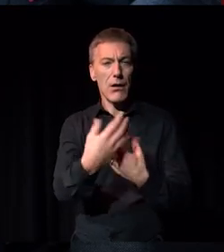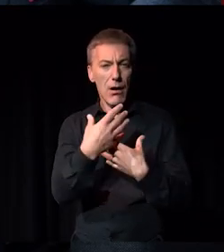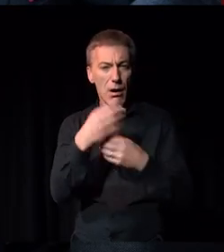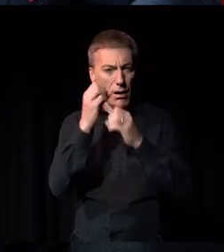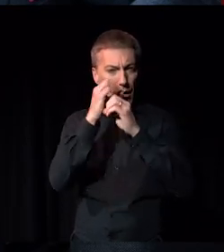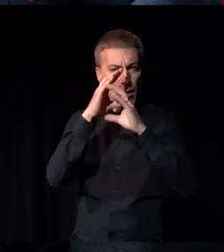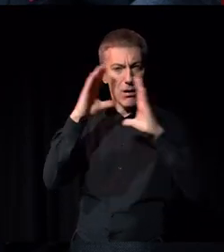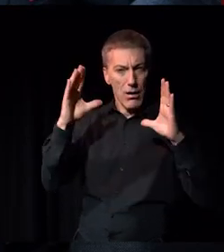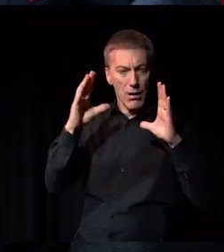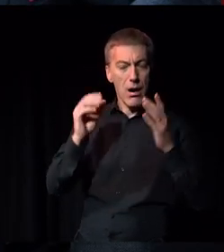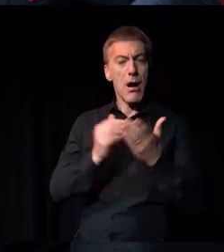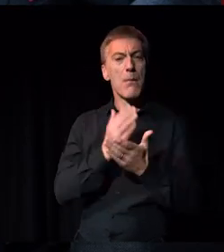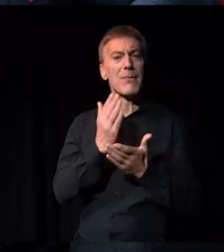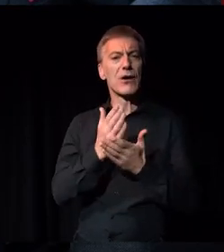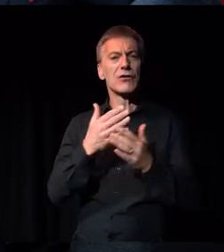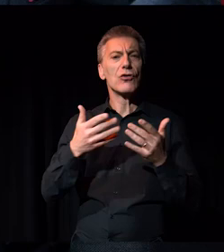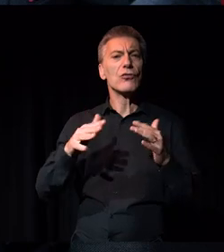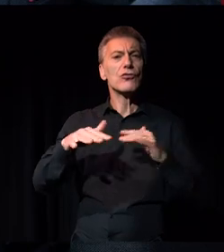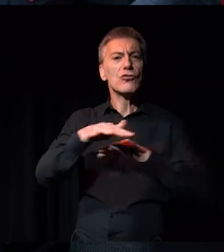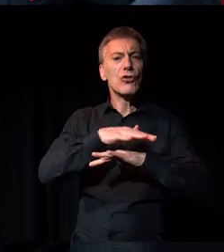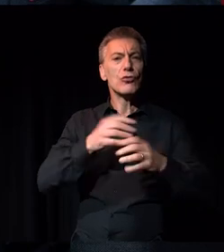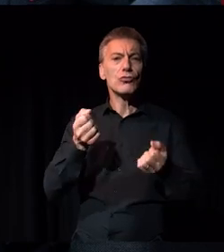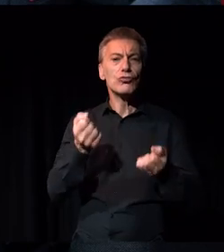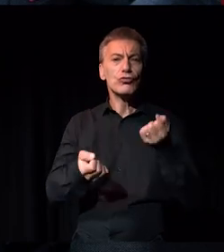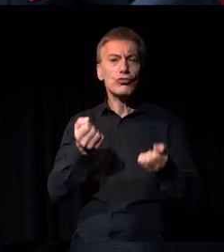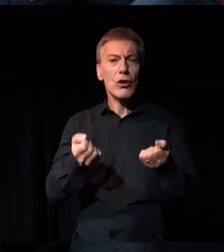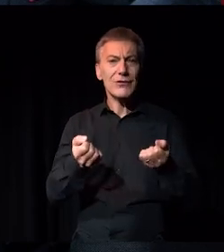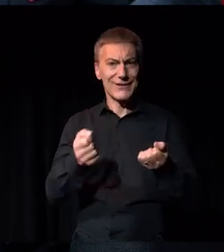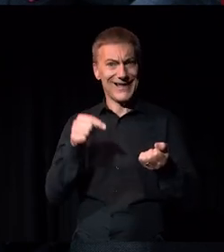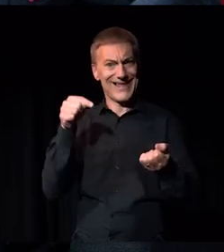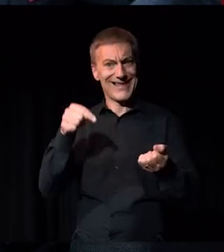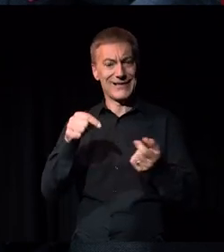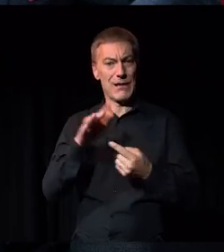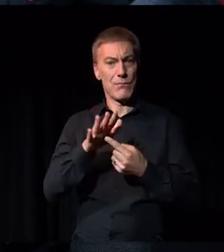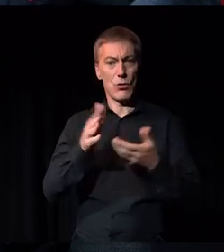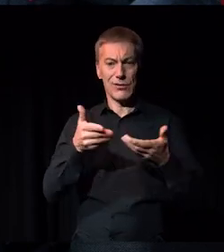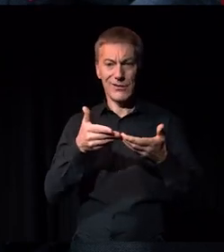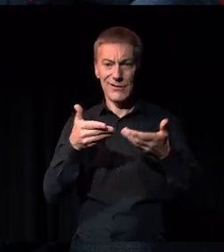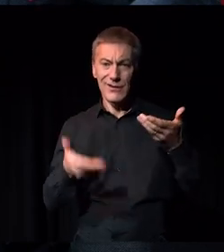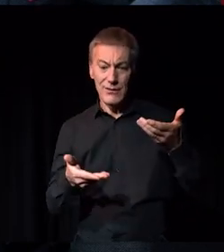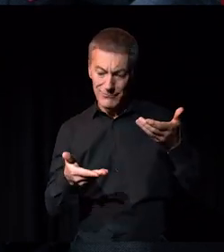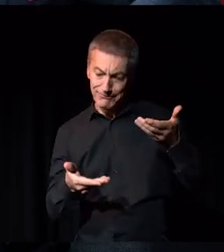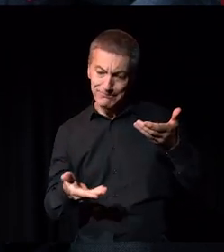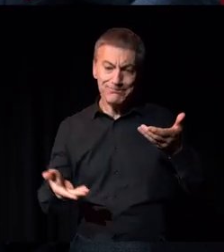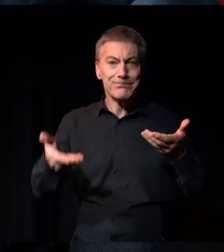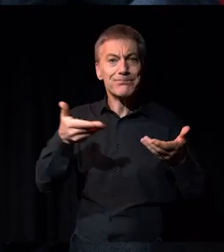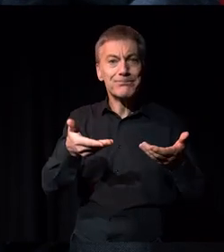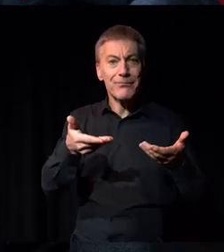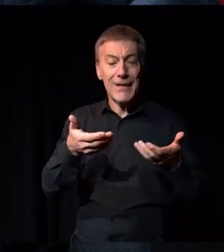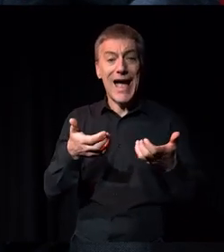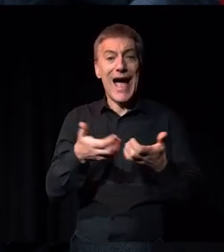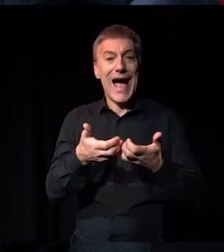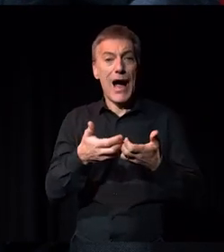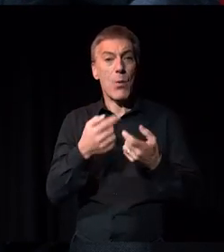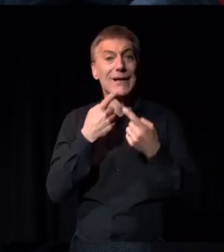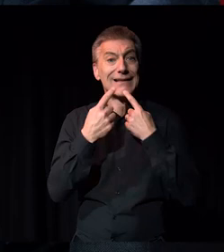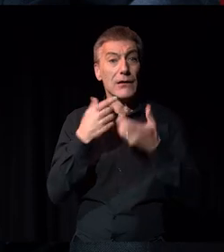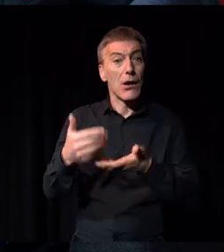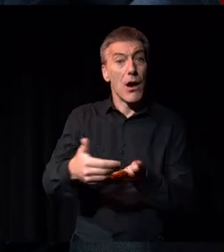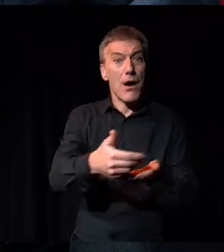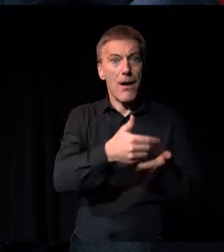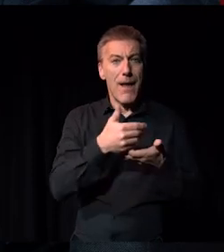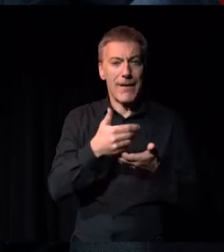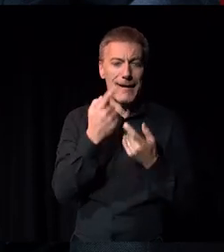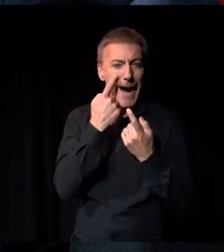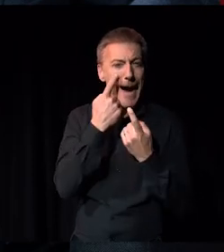inequality is an issue of social justice, and I think we all kind of believe that it is, then we have to make sure that the way that we collect data is done with